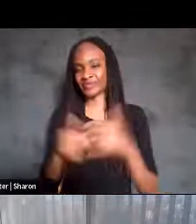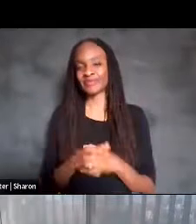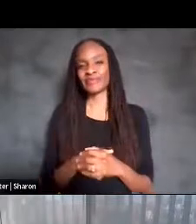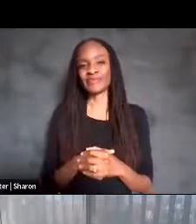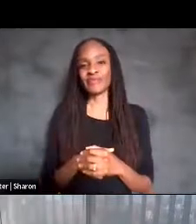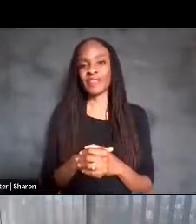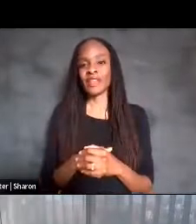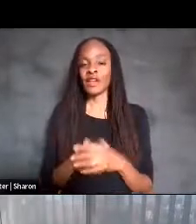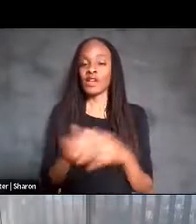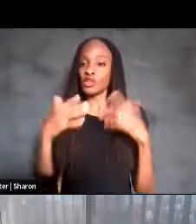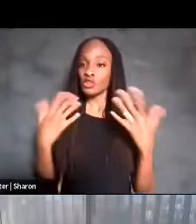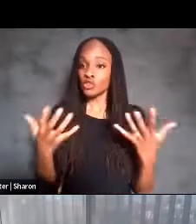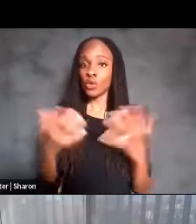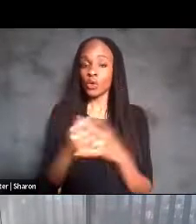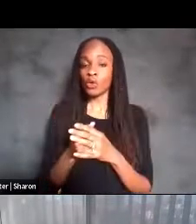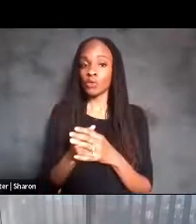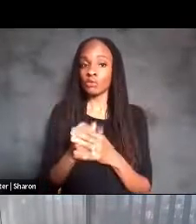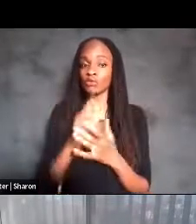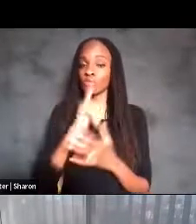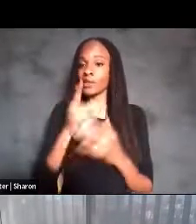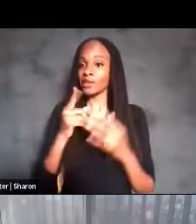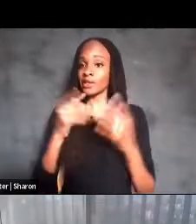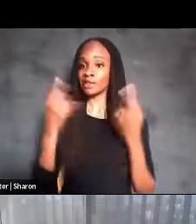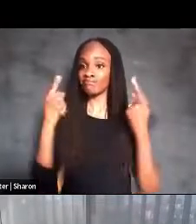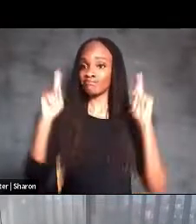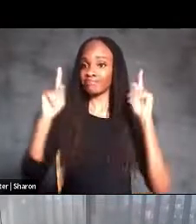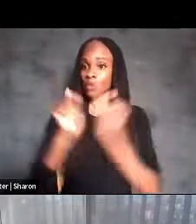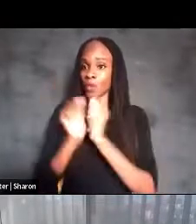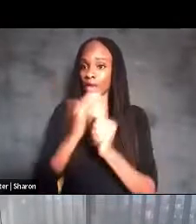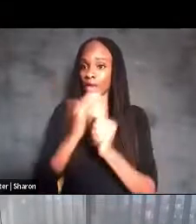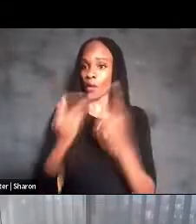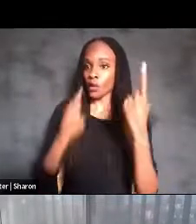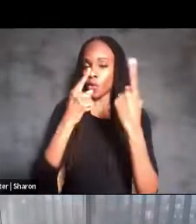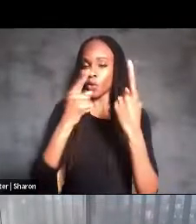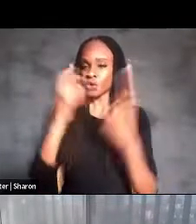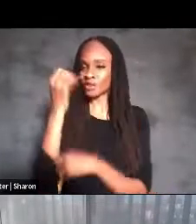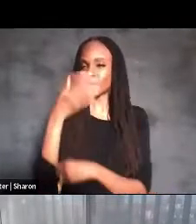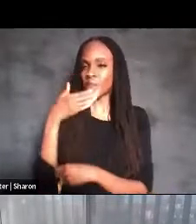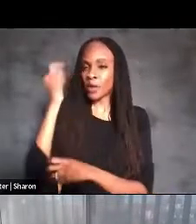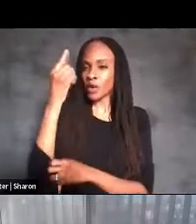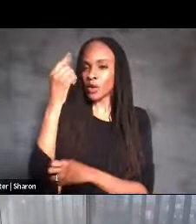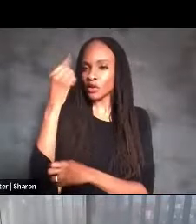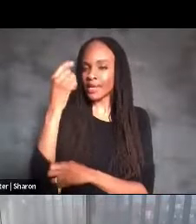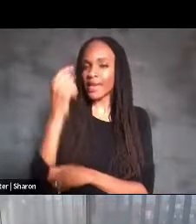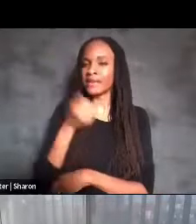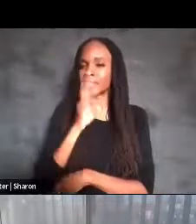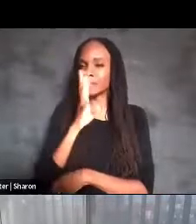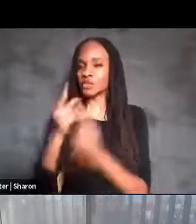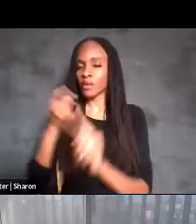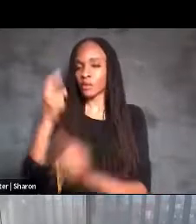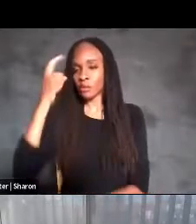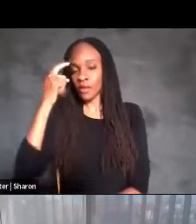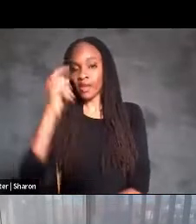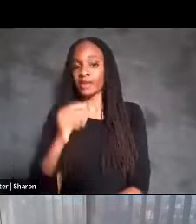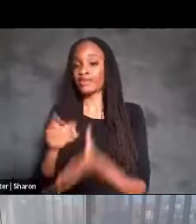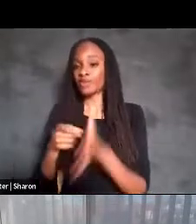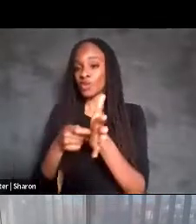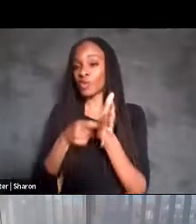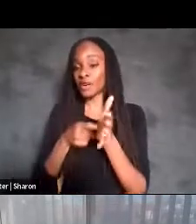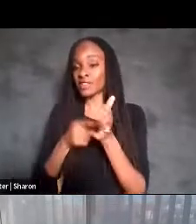So to achieve the goal of kind of better understanding and decoding speech from the brain requires some serious effort from